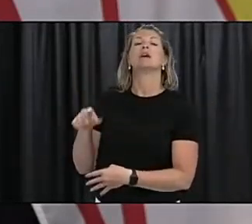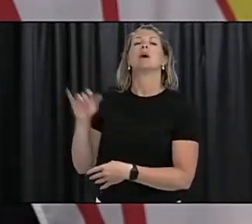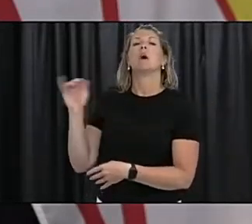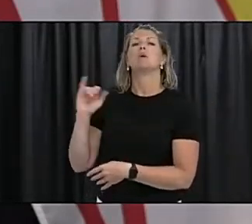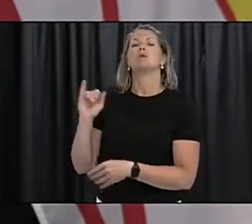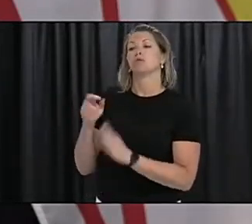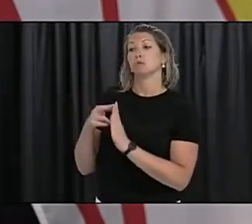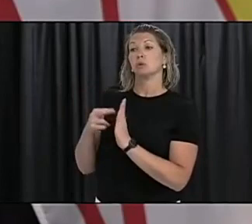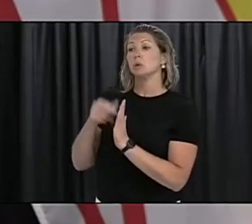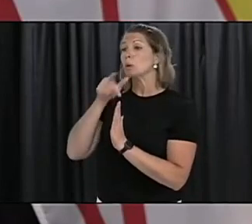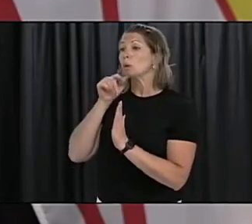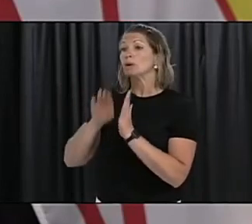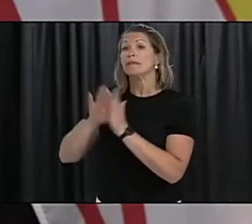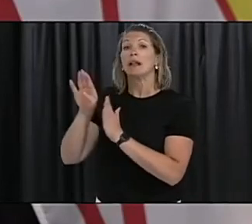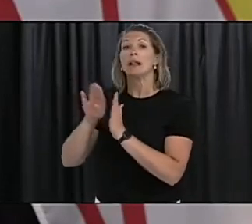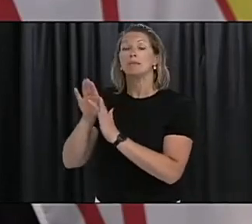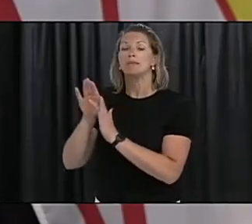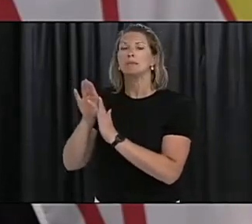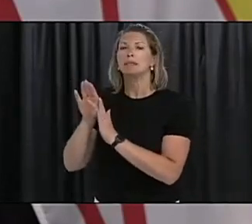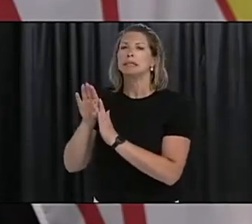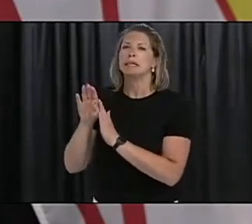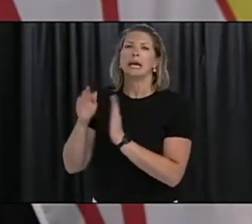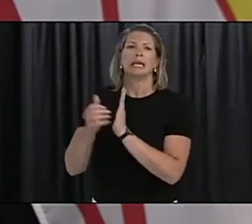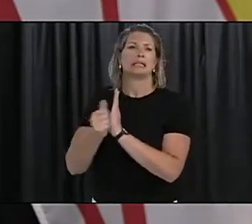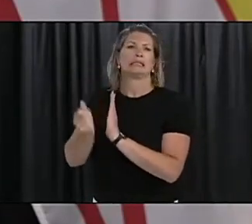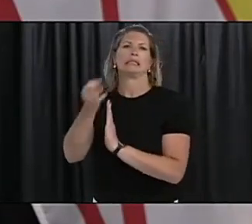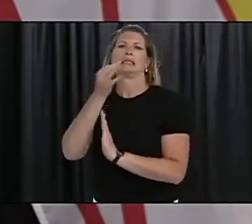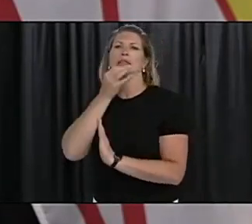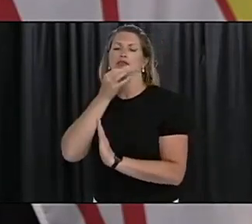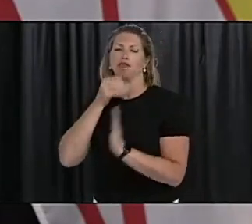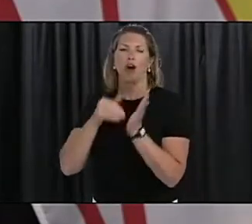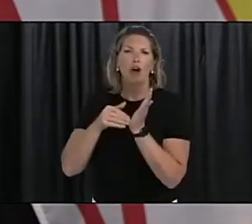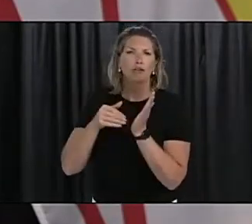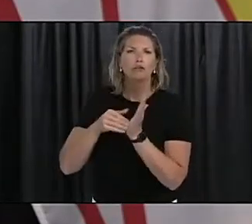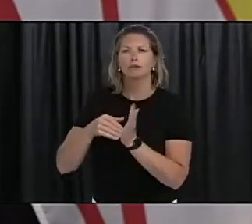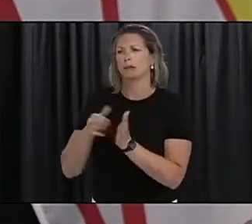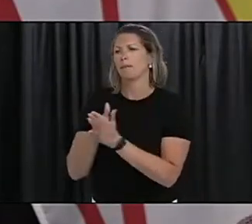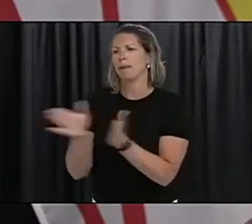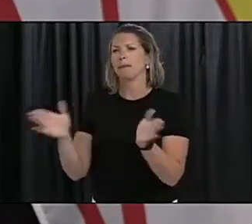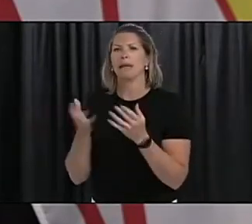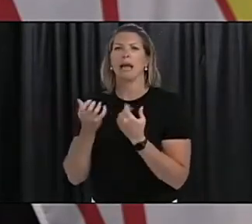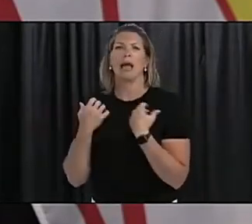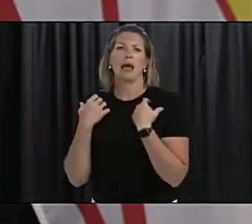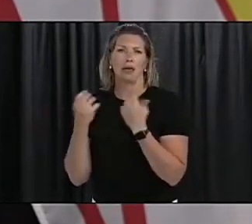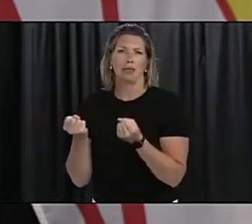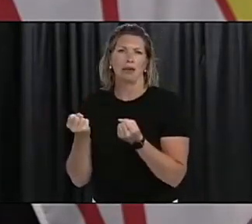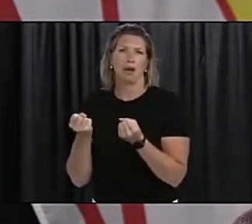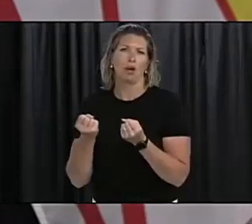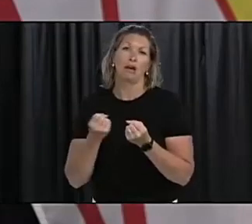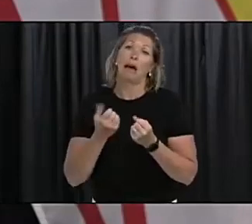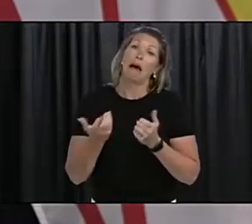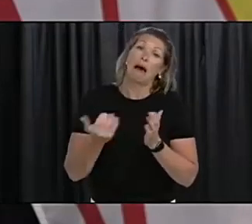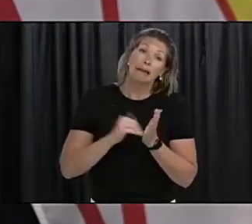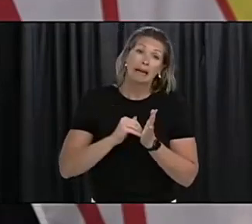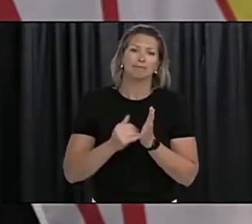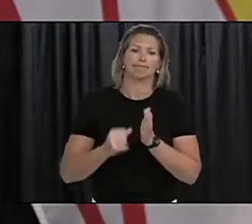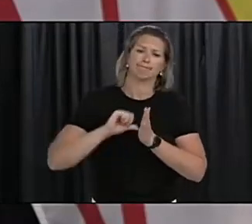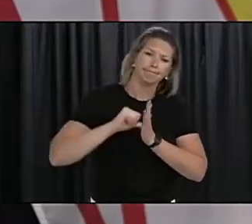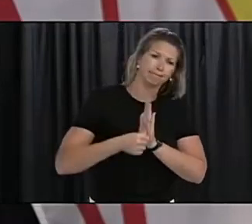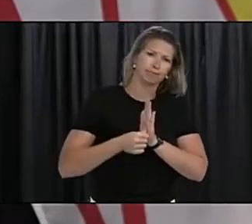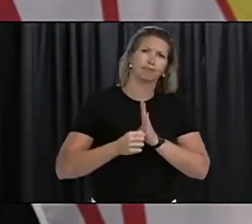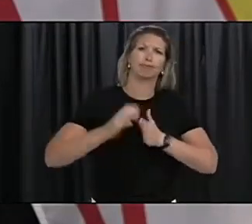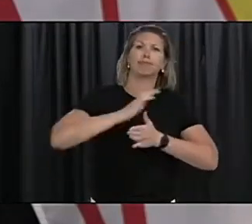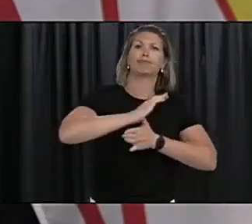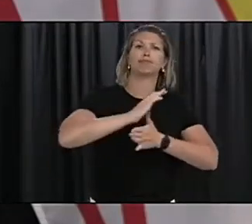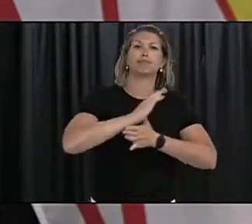chief medical officer of health. Safety of Newfoundlanders and Labradorians is our priority. If we look at the latest